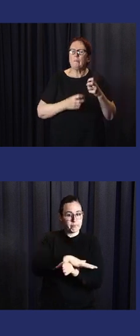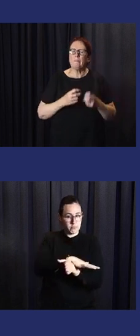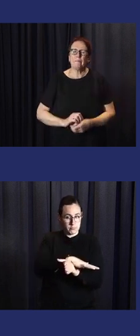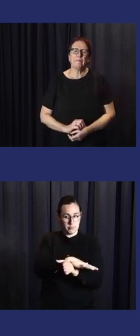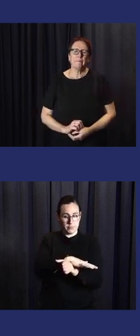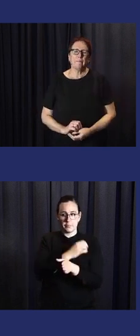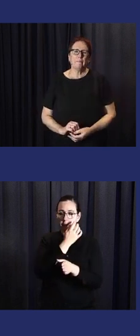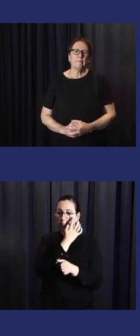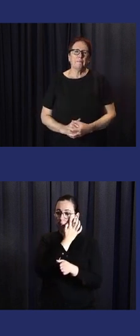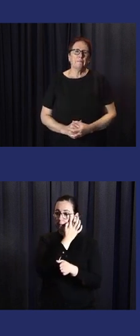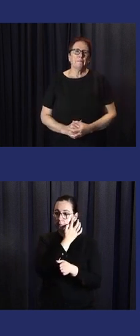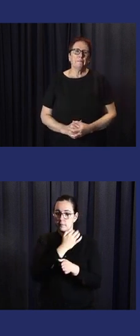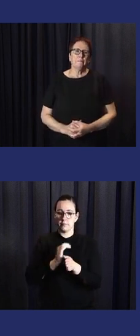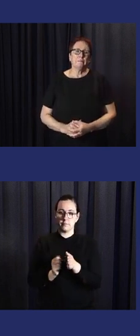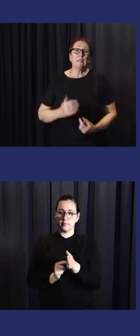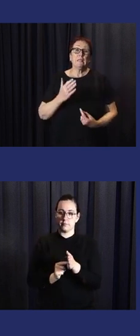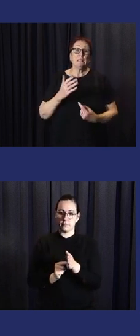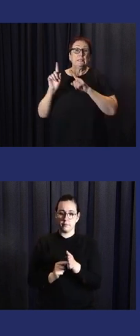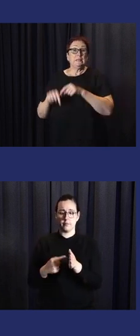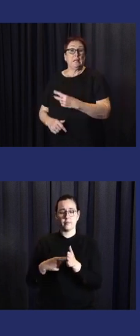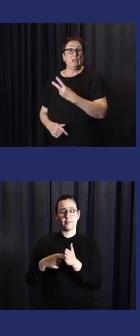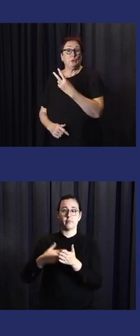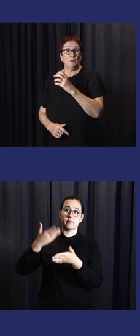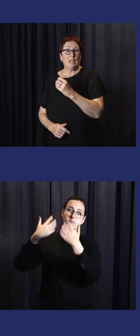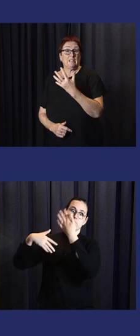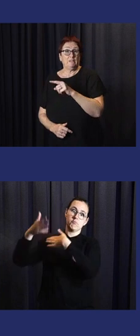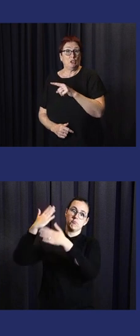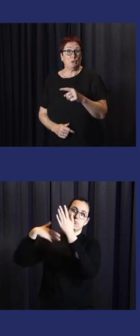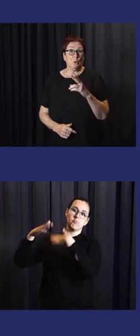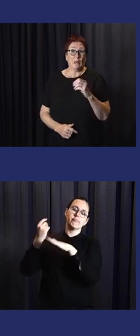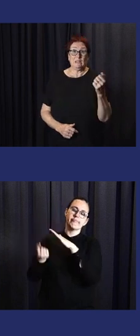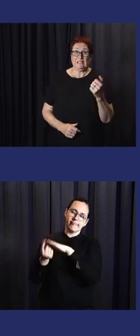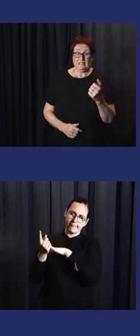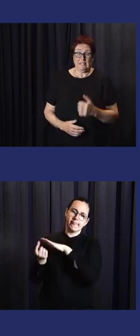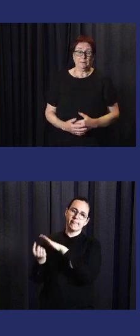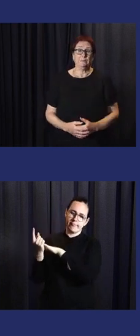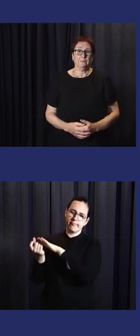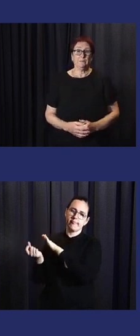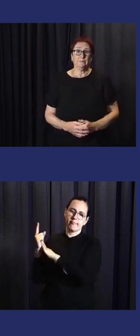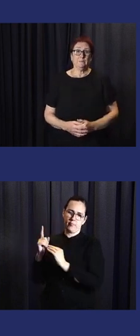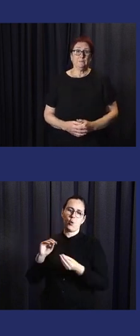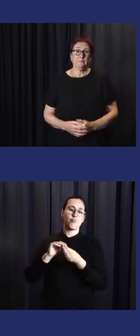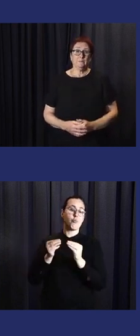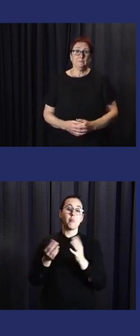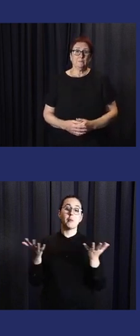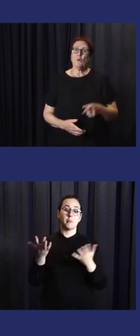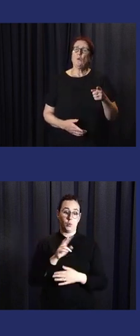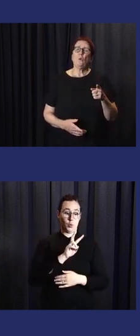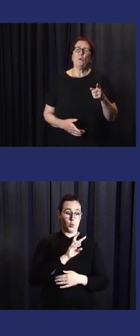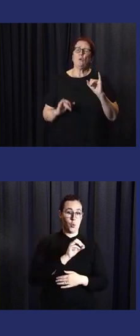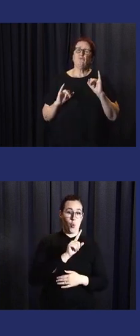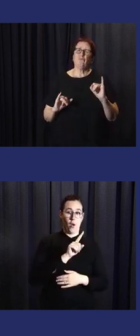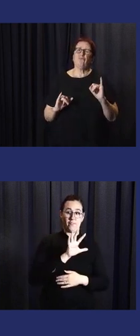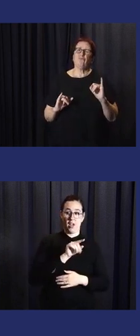This is what we call the historical drought, which occurred from 2015